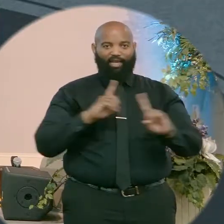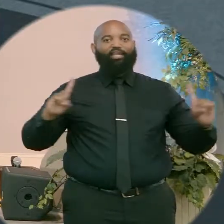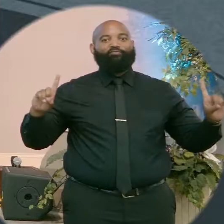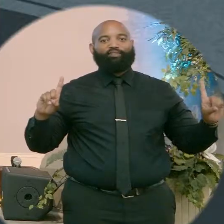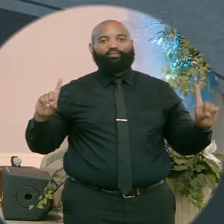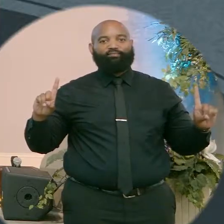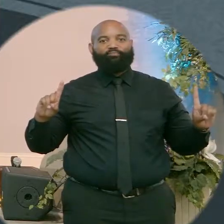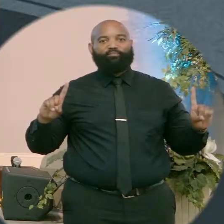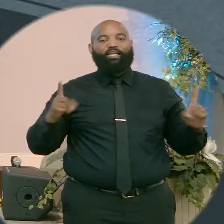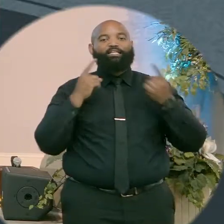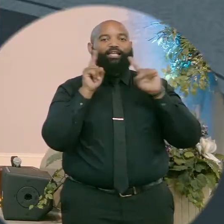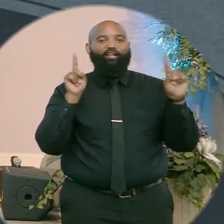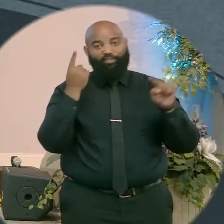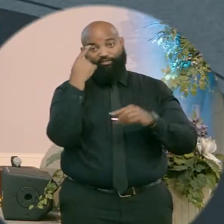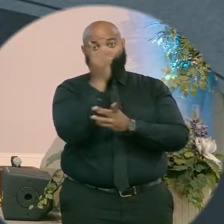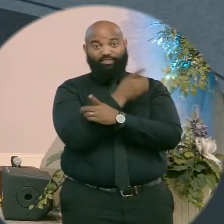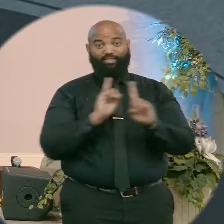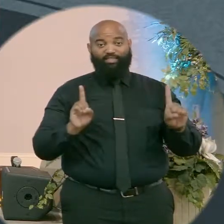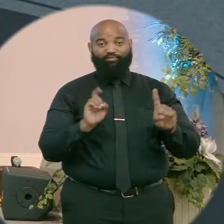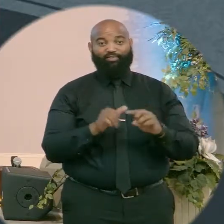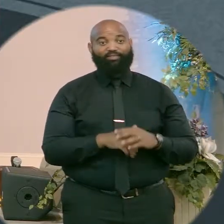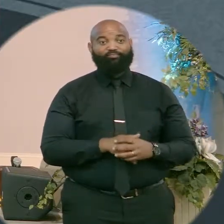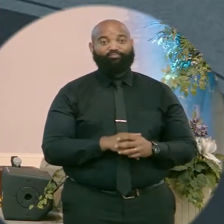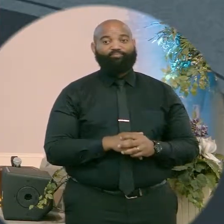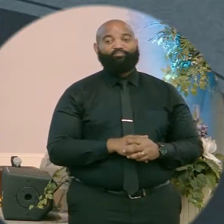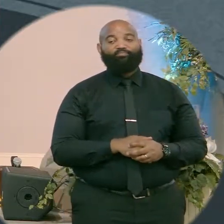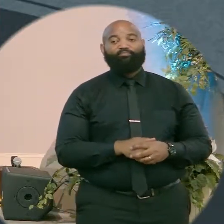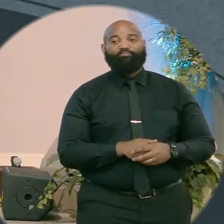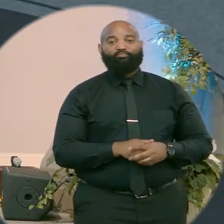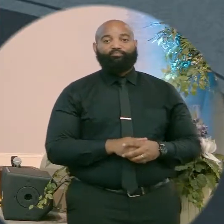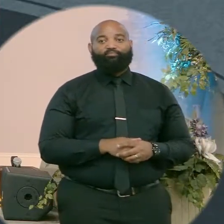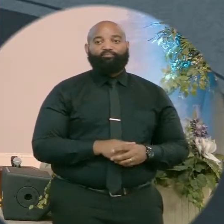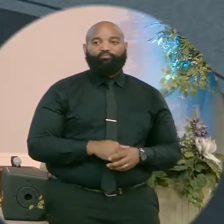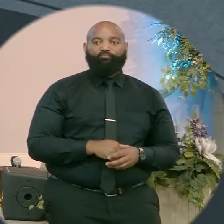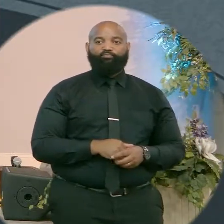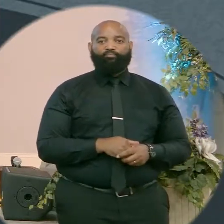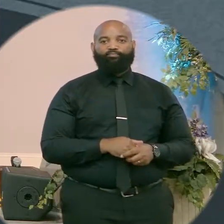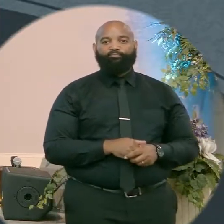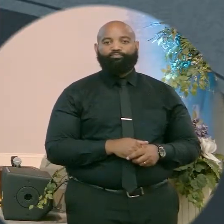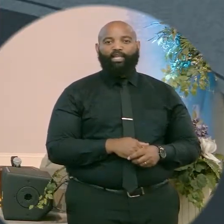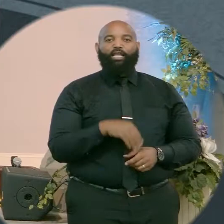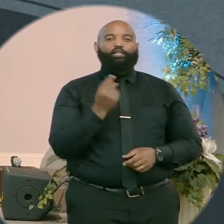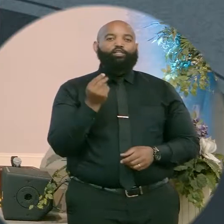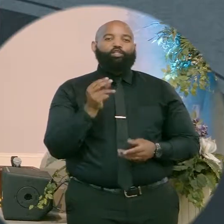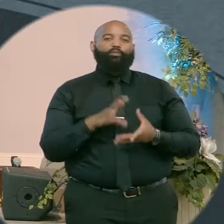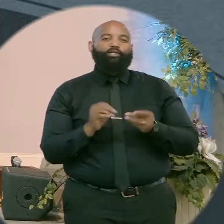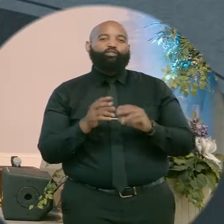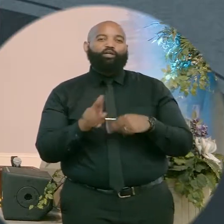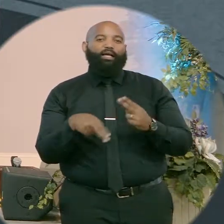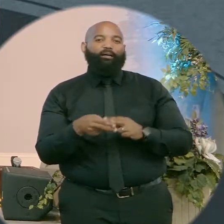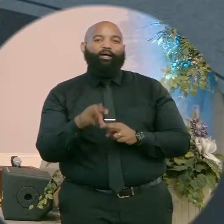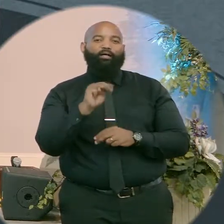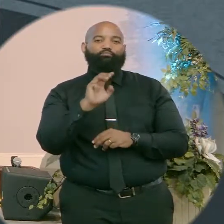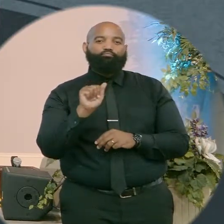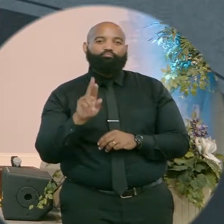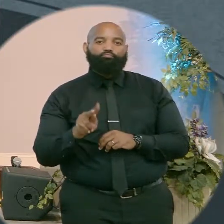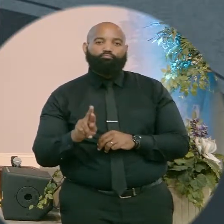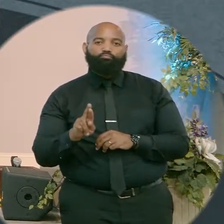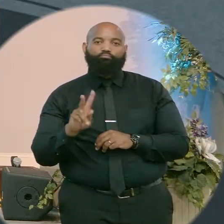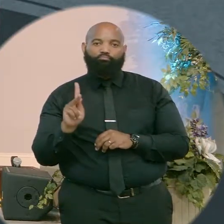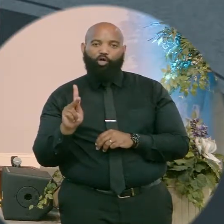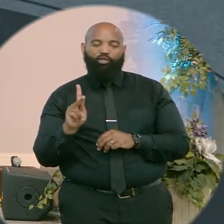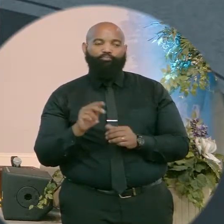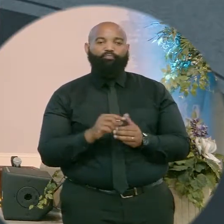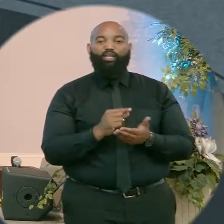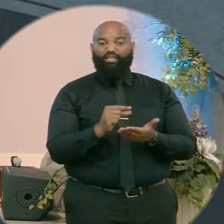Declaration of deliverance. Take your seat, take your seat. Just a little background about the book of Mark. It's the shortest of the